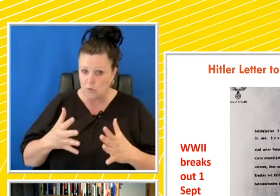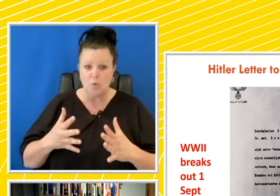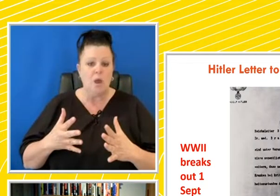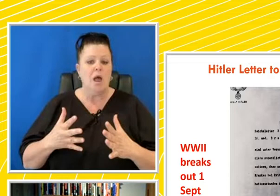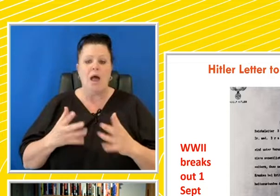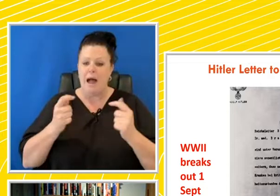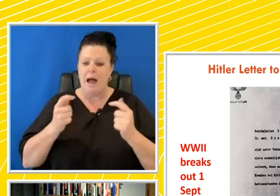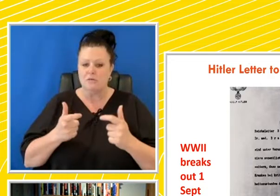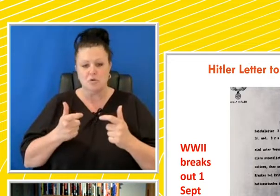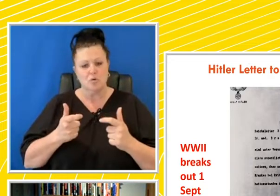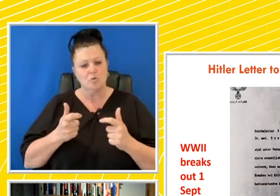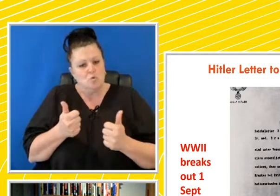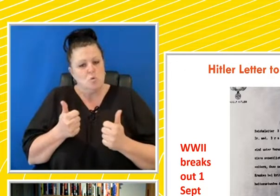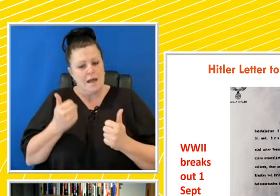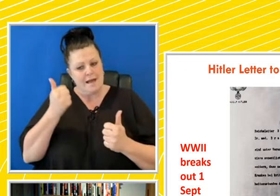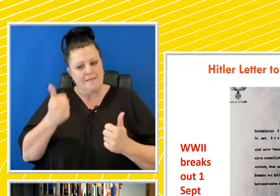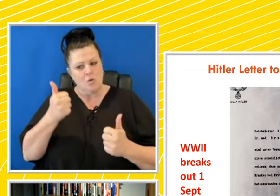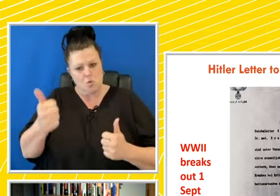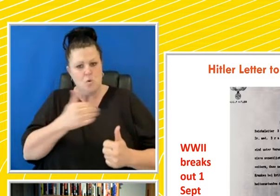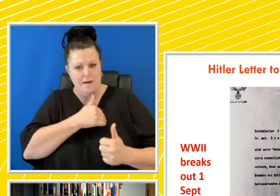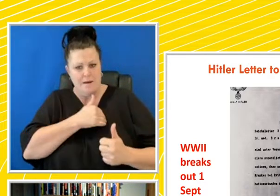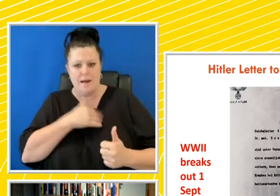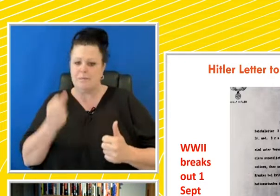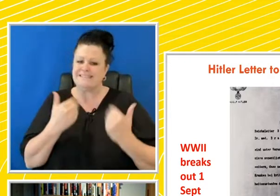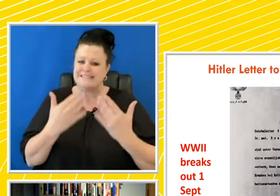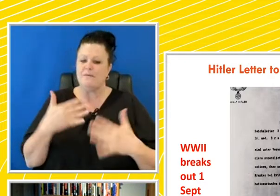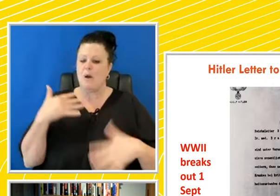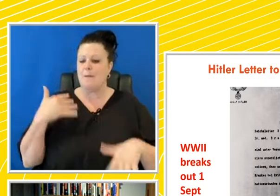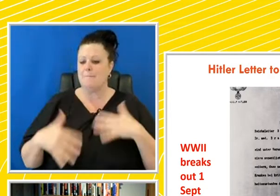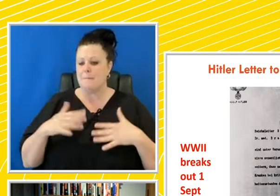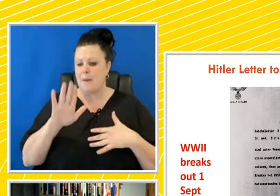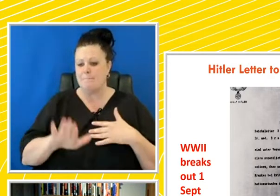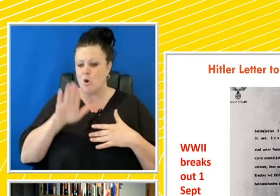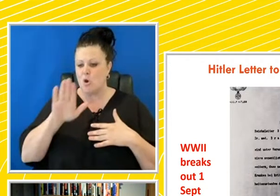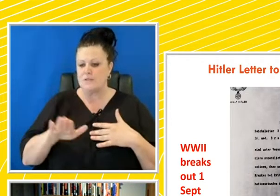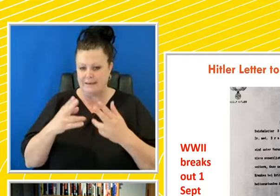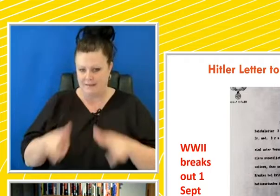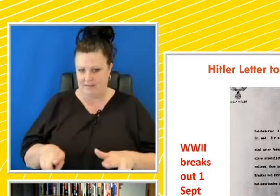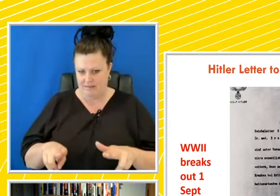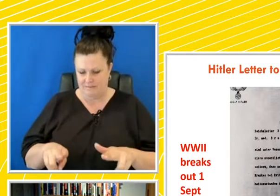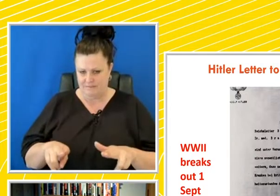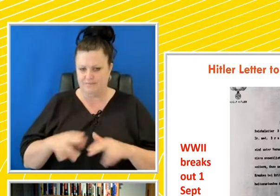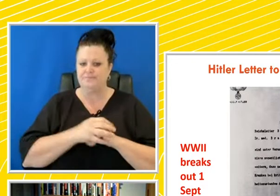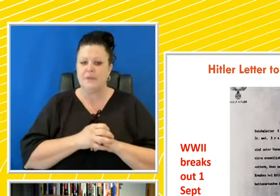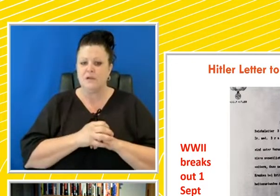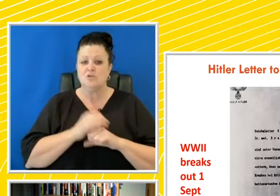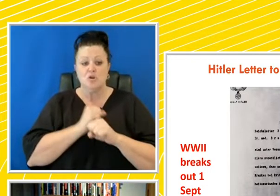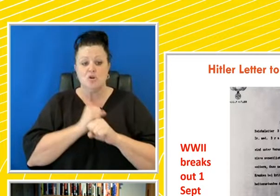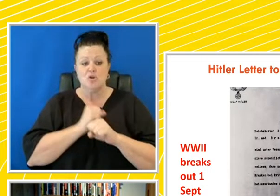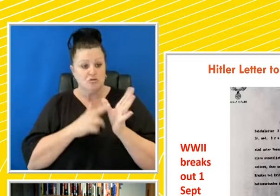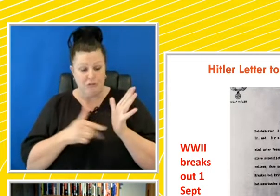careful assessment of their condition, be granted a mercy death. So Brandt's, Hitler's escort physician,